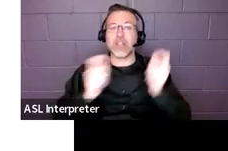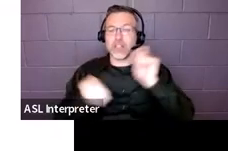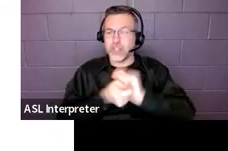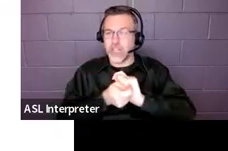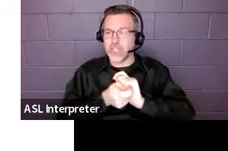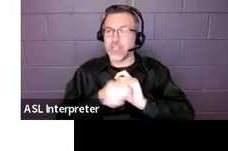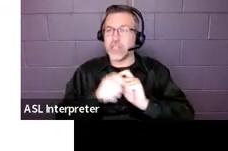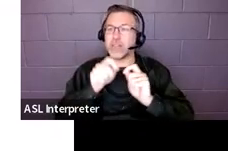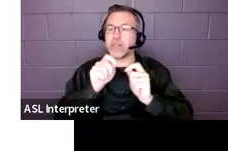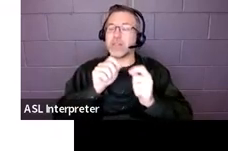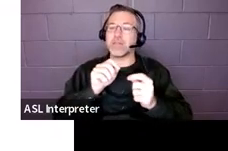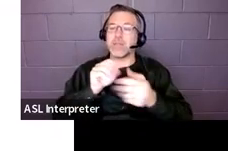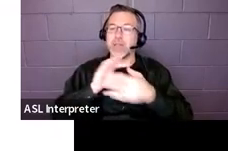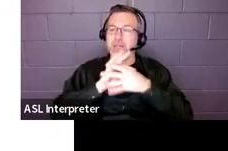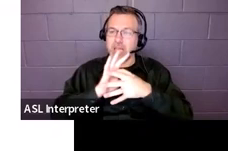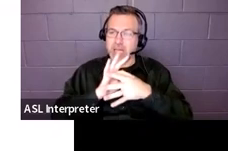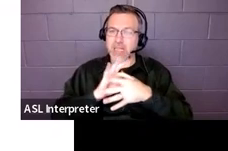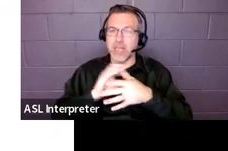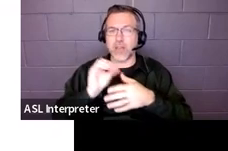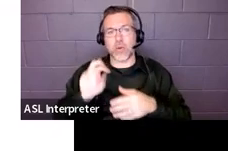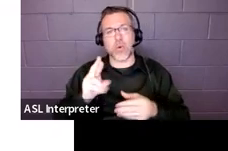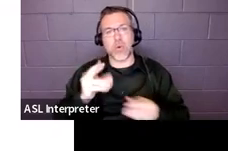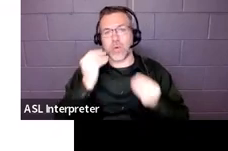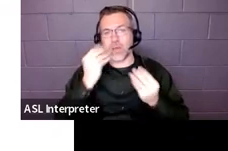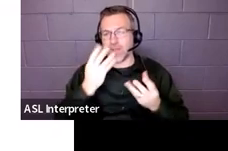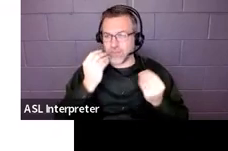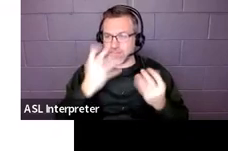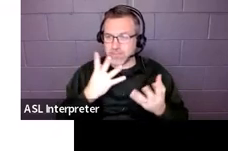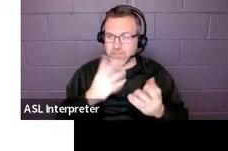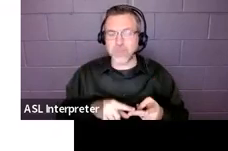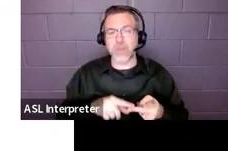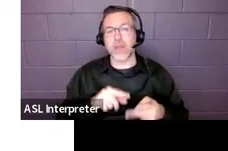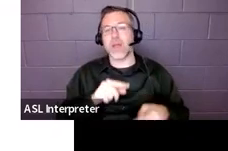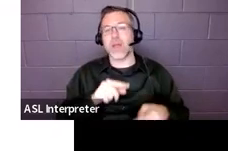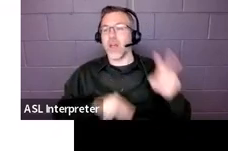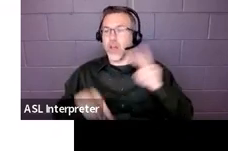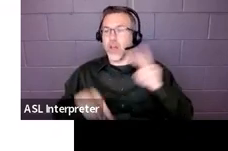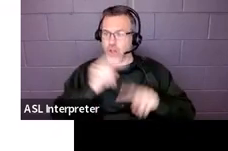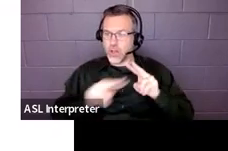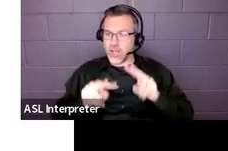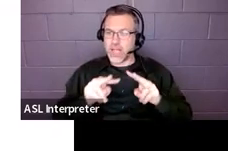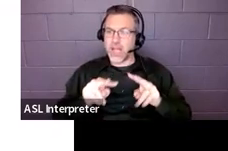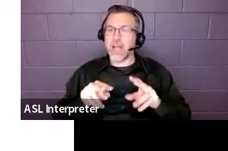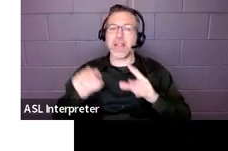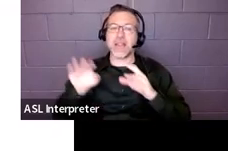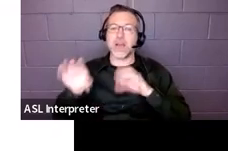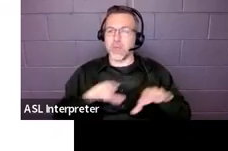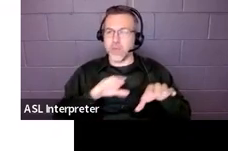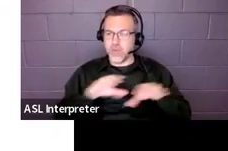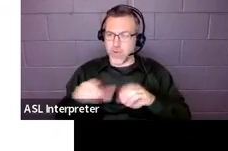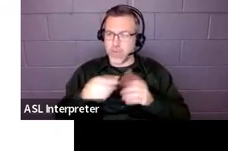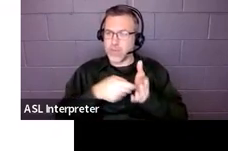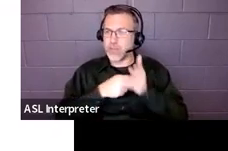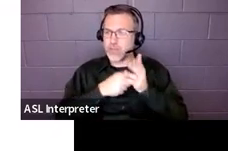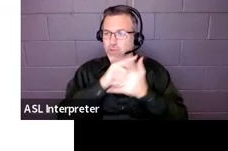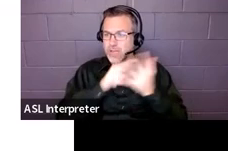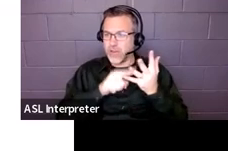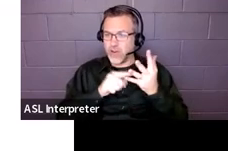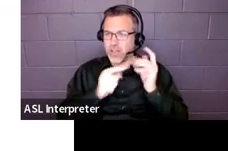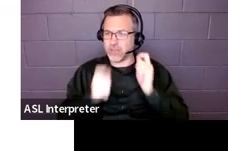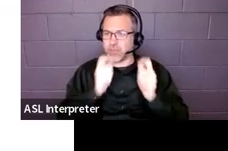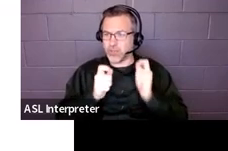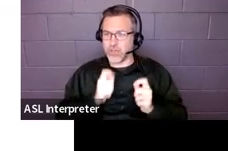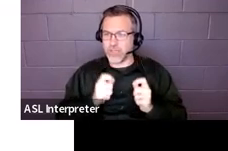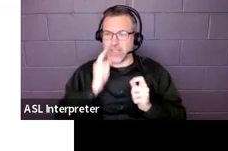on or the student is working on. Looking at the performance criteria and adjusting that for specific students.